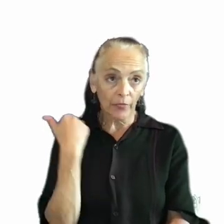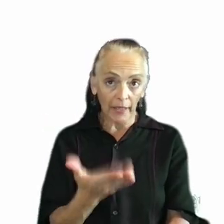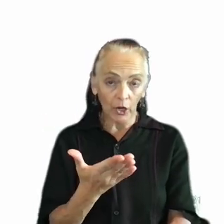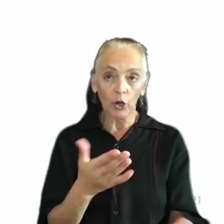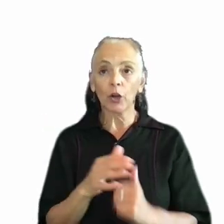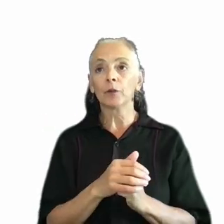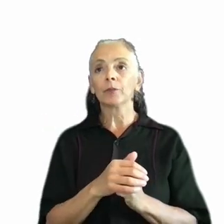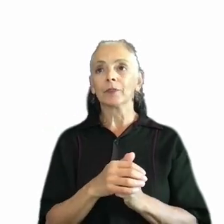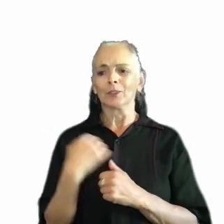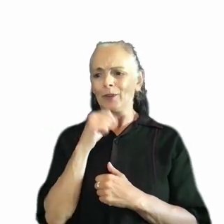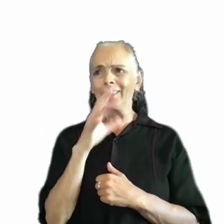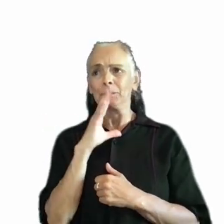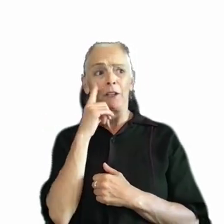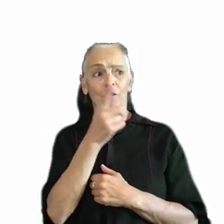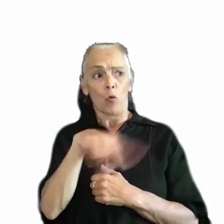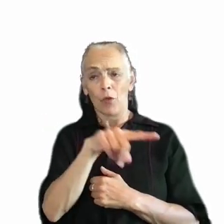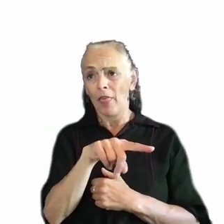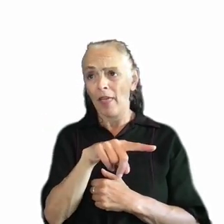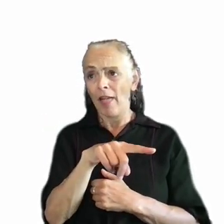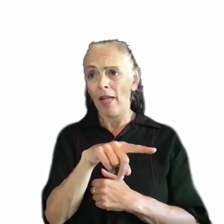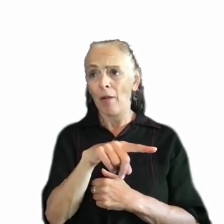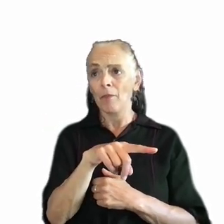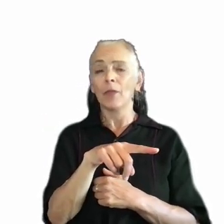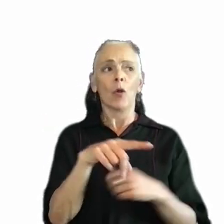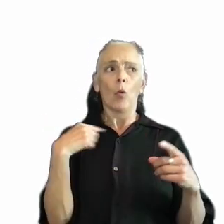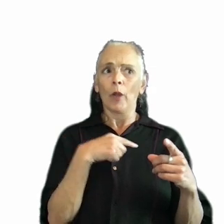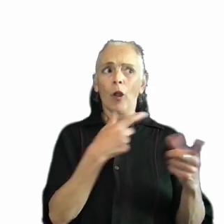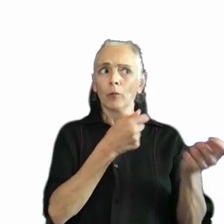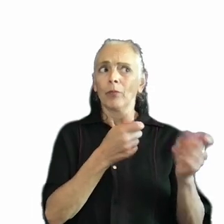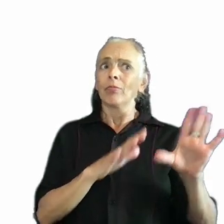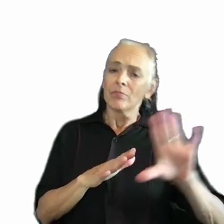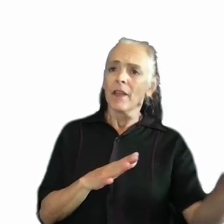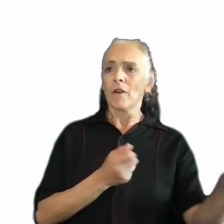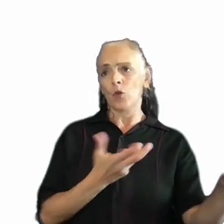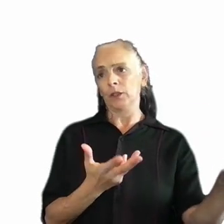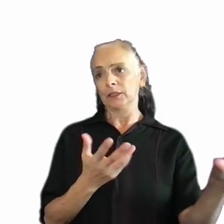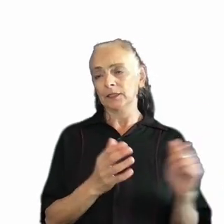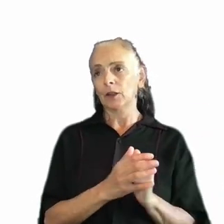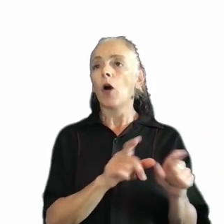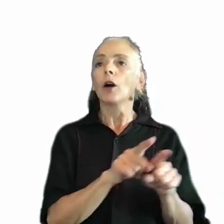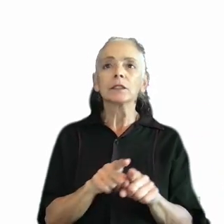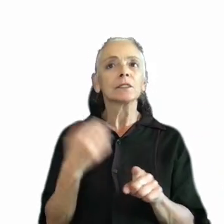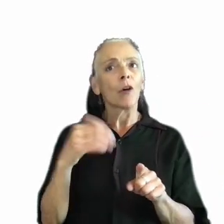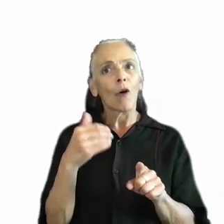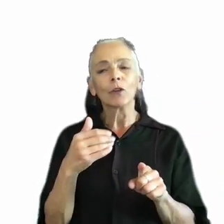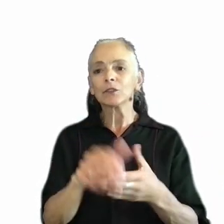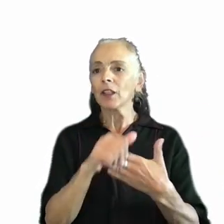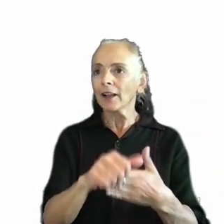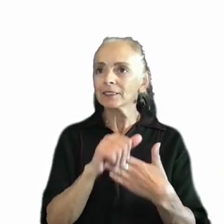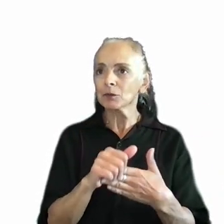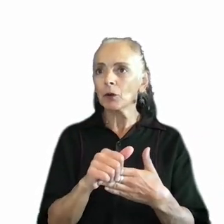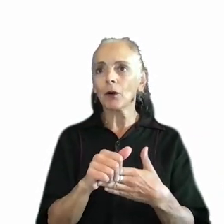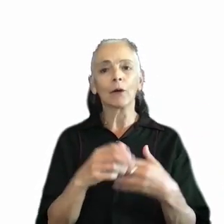for them, we're amplifying their voices. And another thing is just how flexible this is and what a great and fast turnaround it provides so that we can